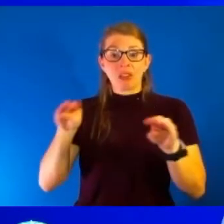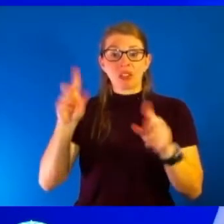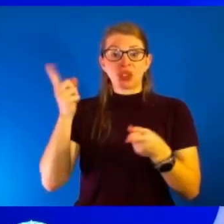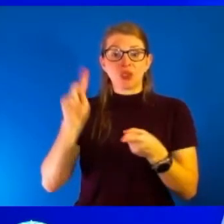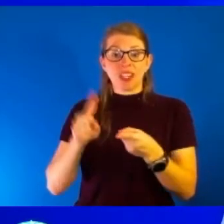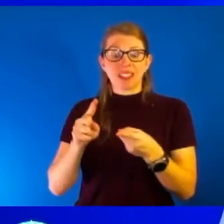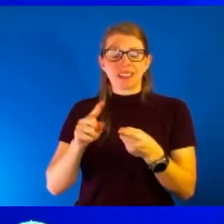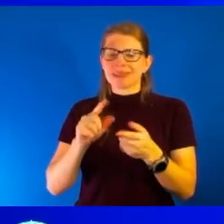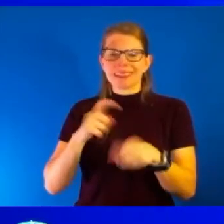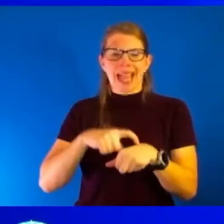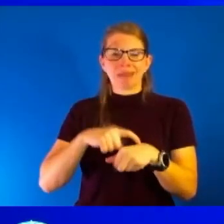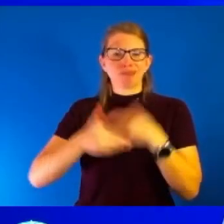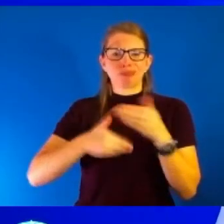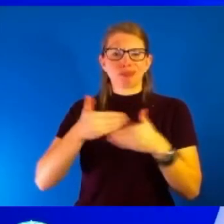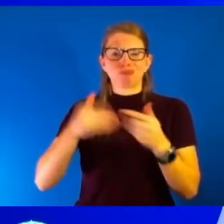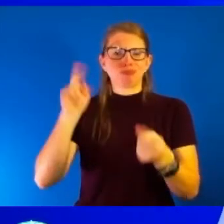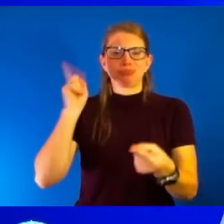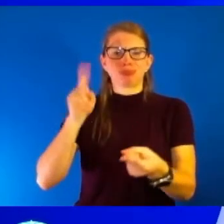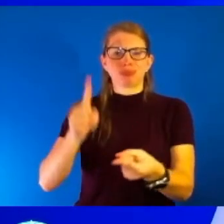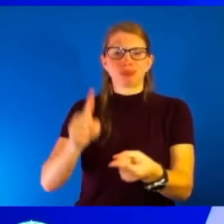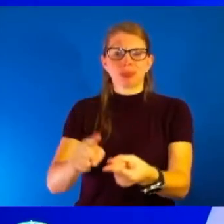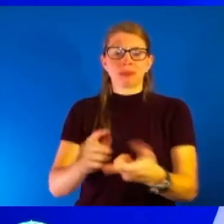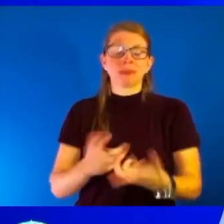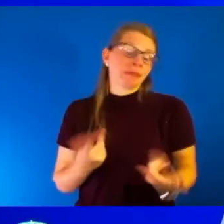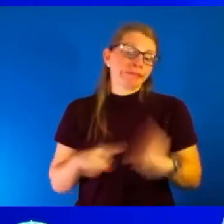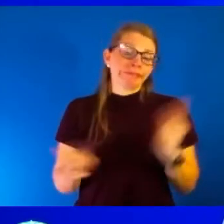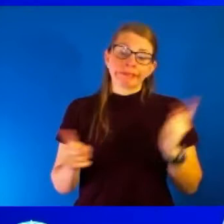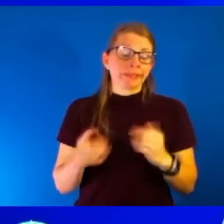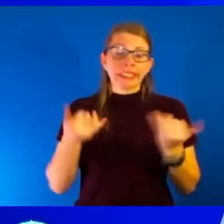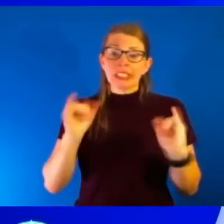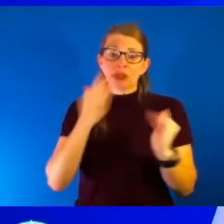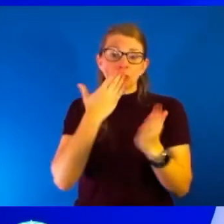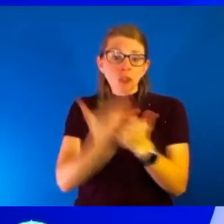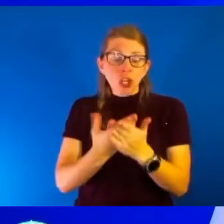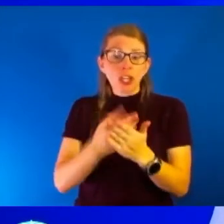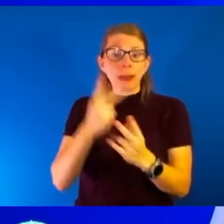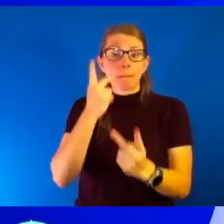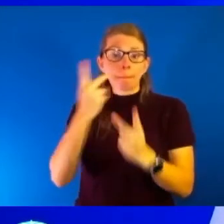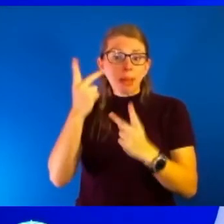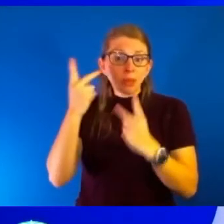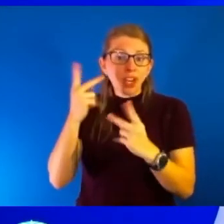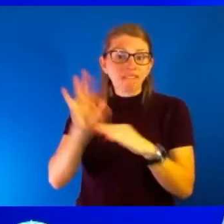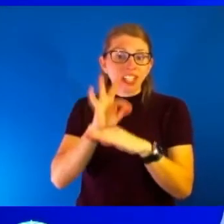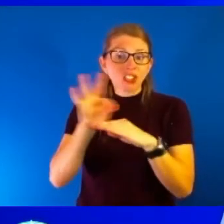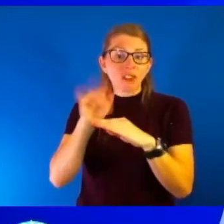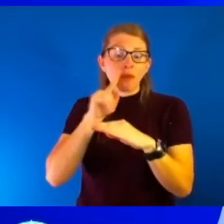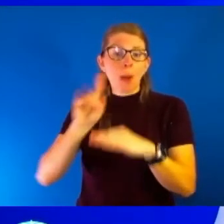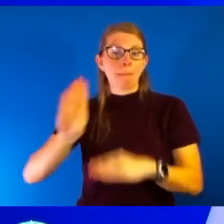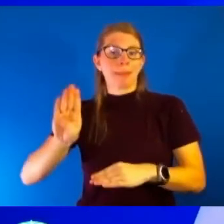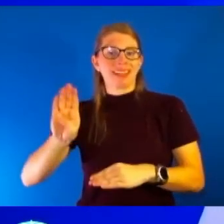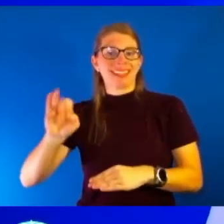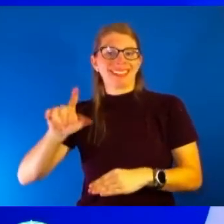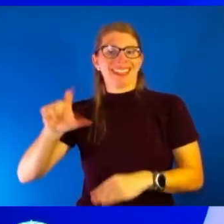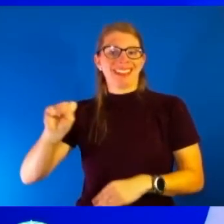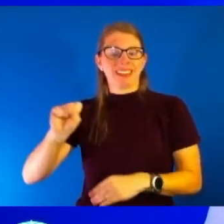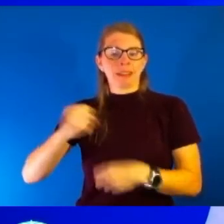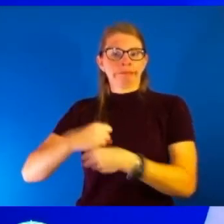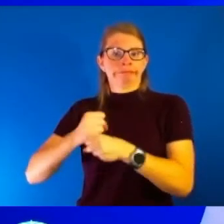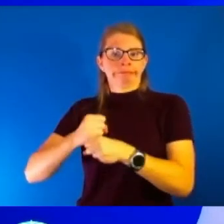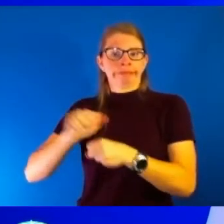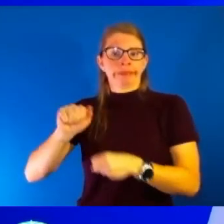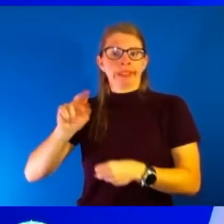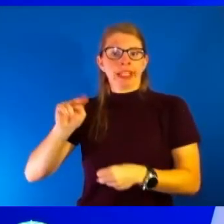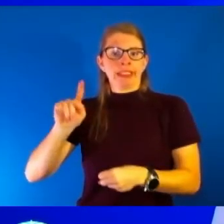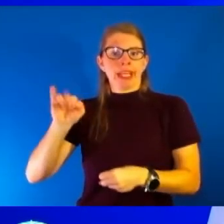happens with immunity. But we still have very good memory function of those B cells to create antibodies soon after